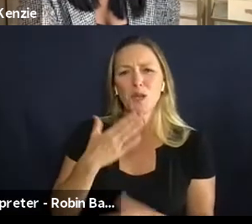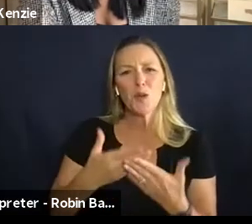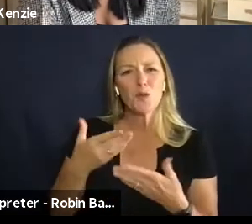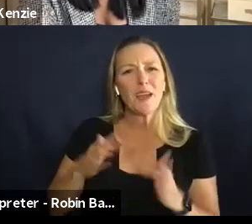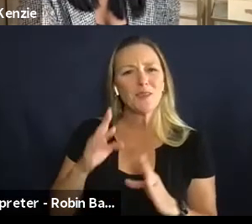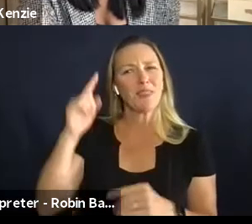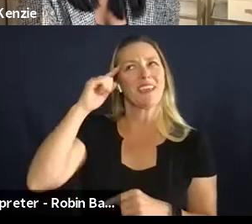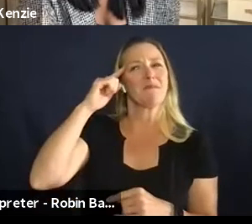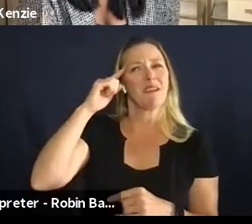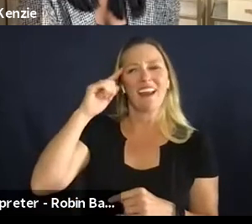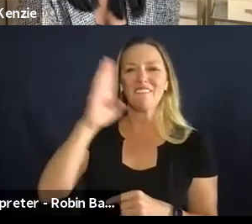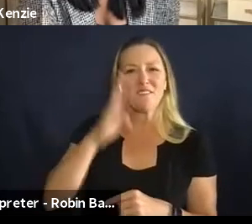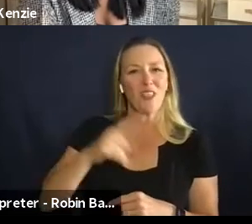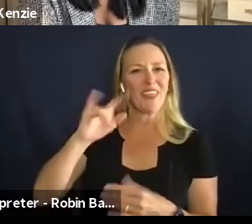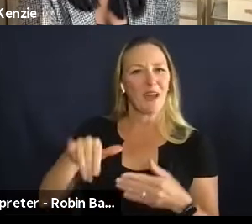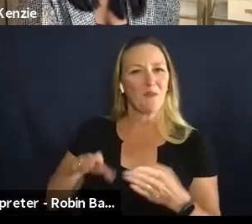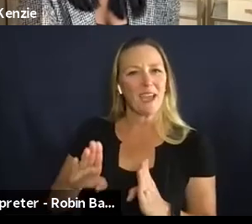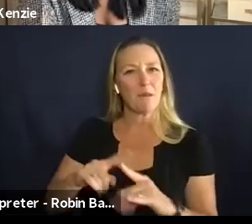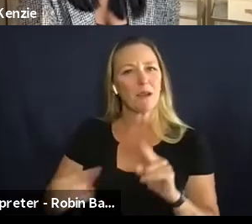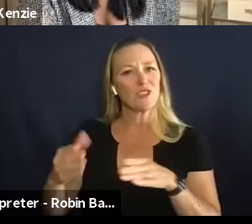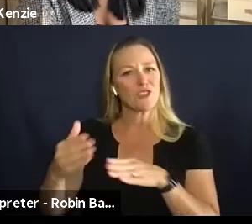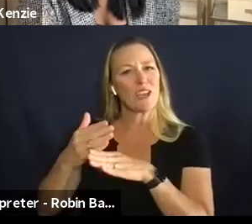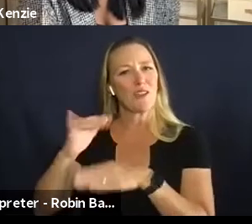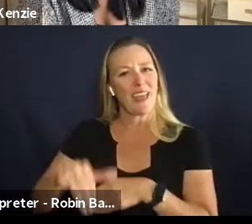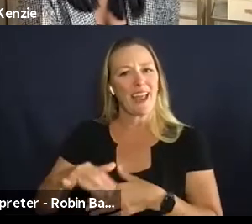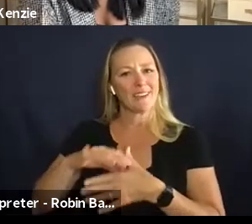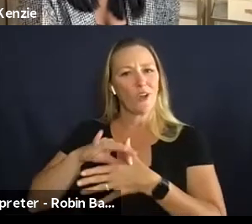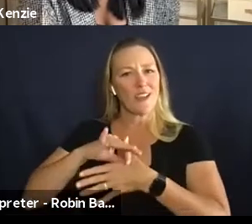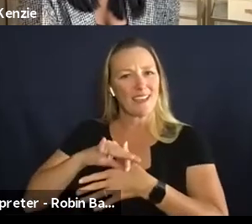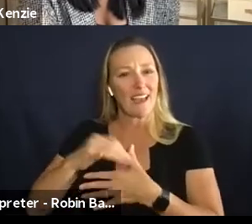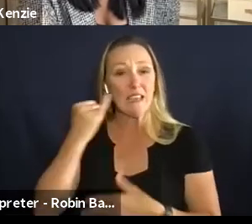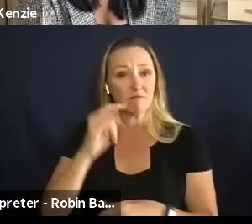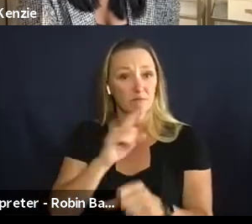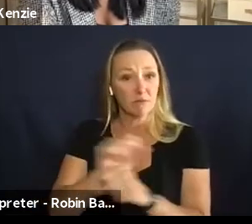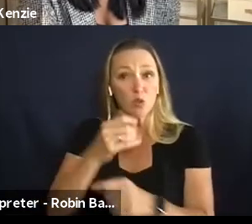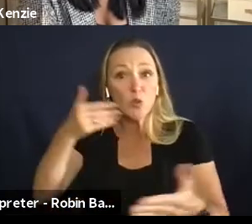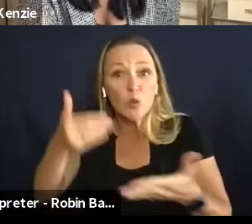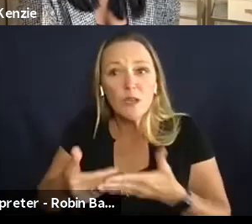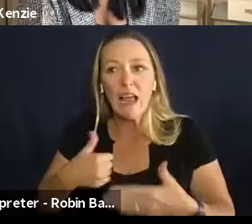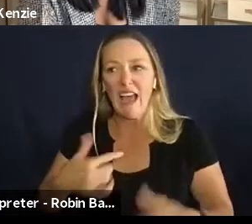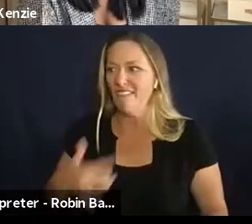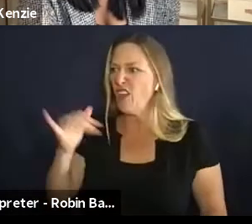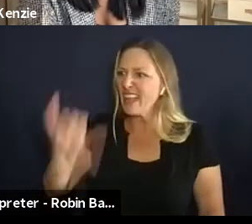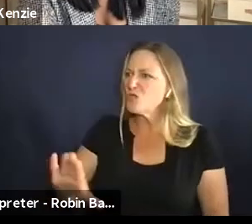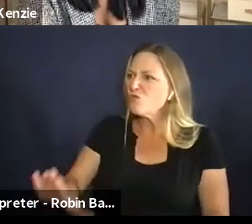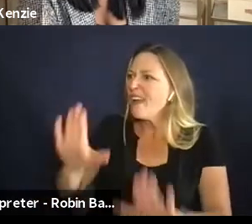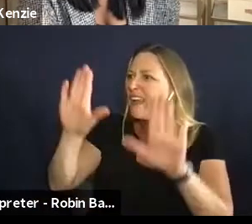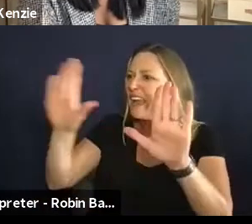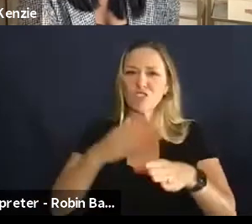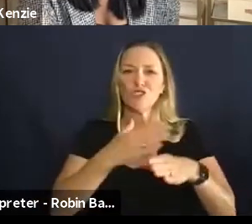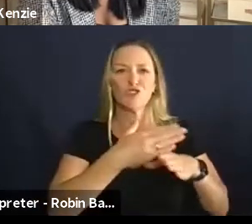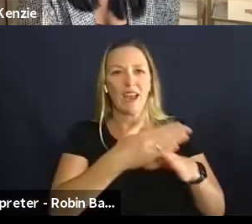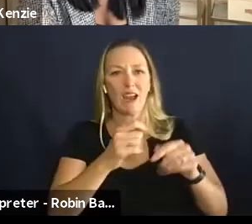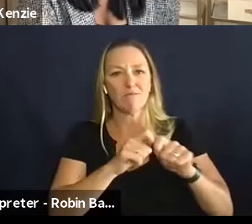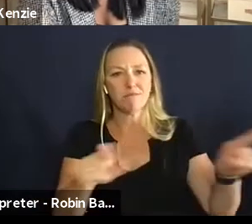i've never thought about it in that way but you know sharing this content does it if it's really good and we see it as being really good you know getting it out there we